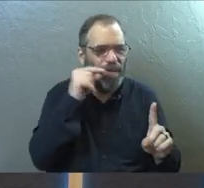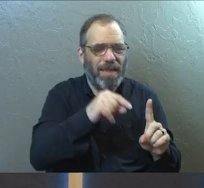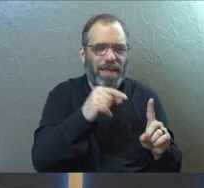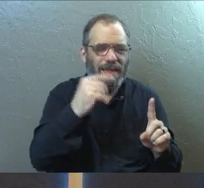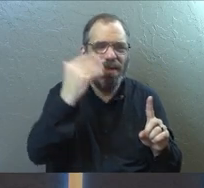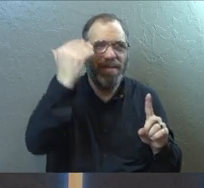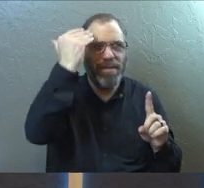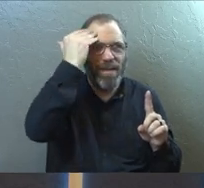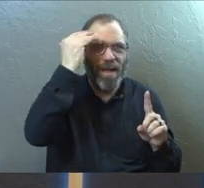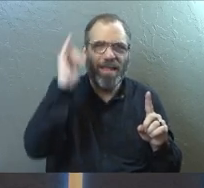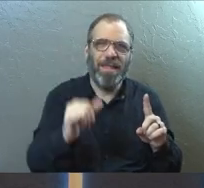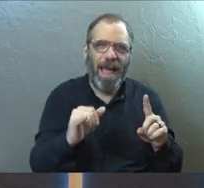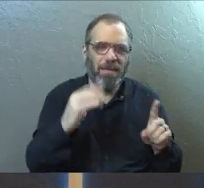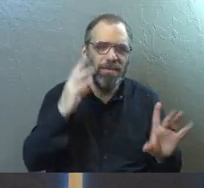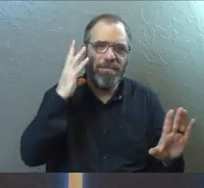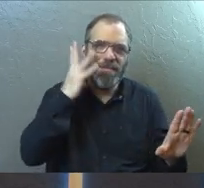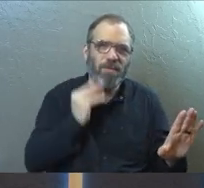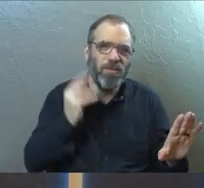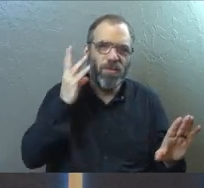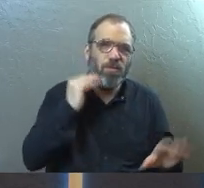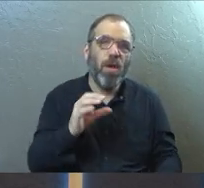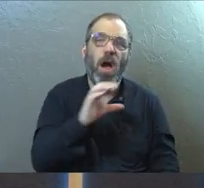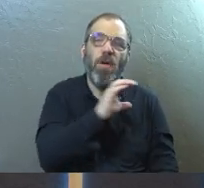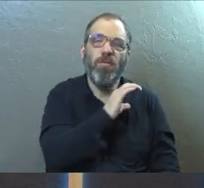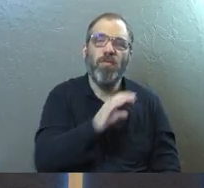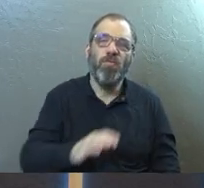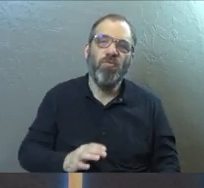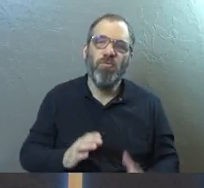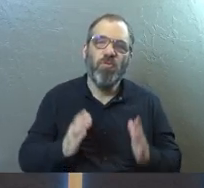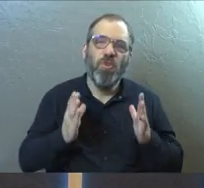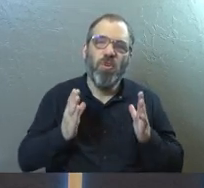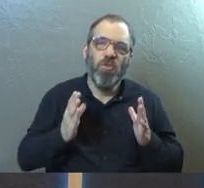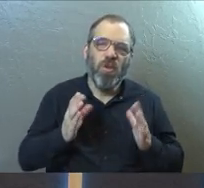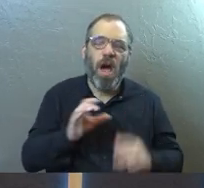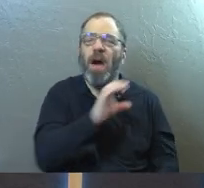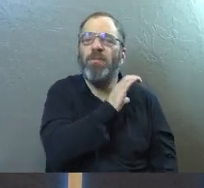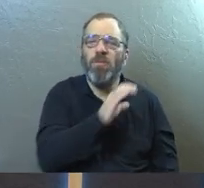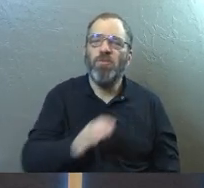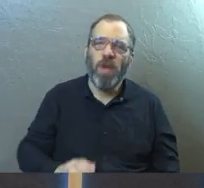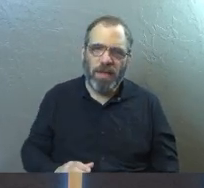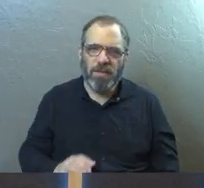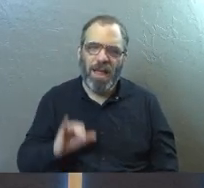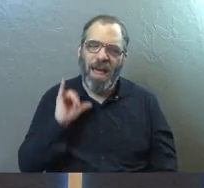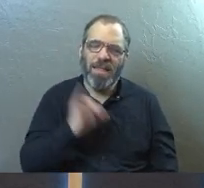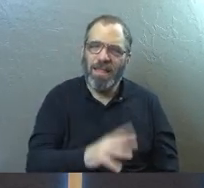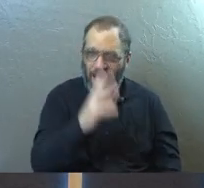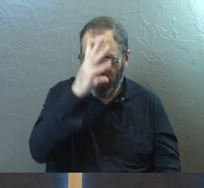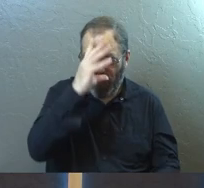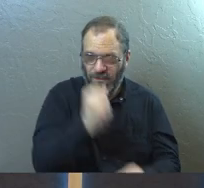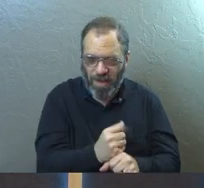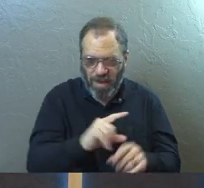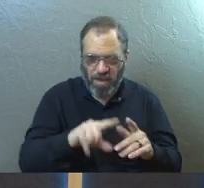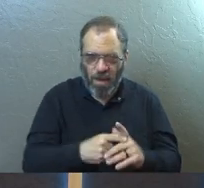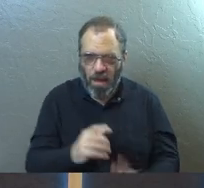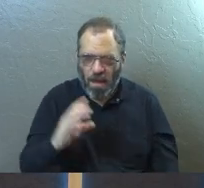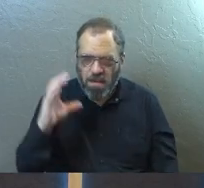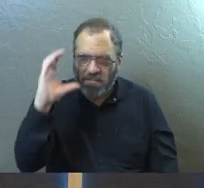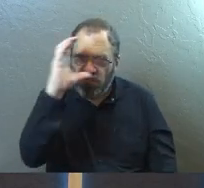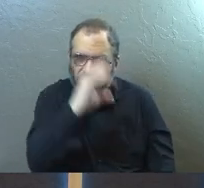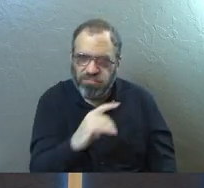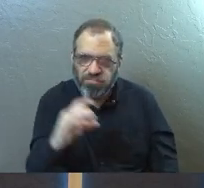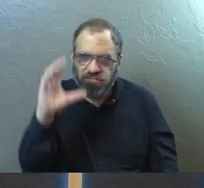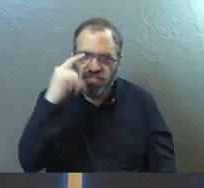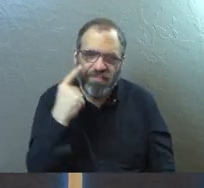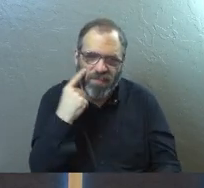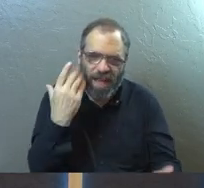acknowledging that that's the journey of Christ. That's the journey of faith, is that you start pursuing that